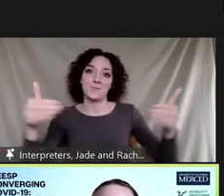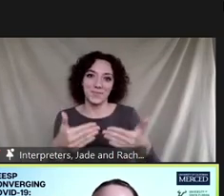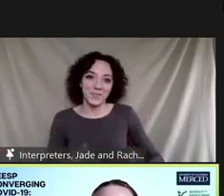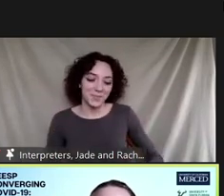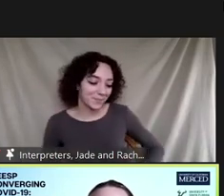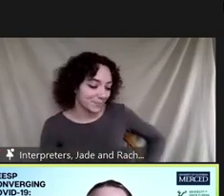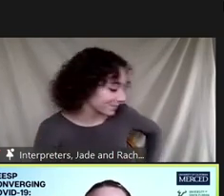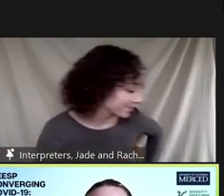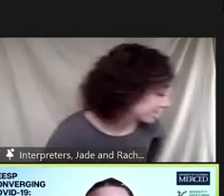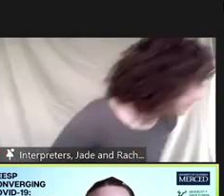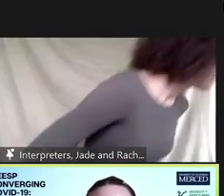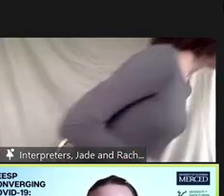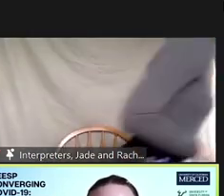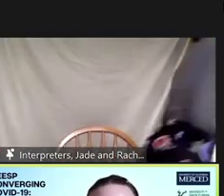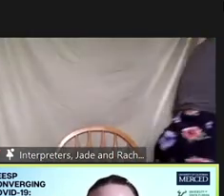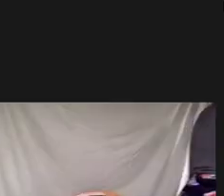dr ivy